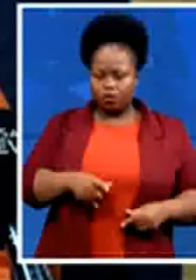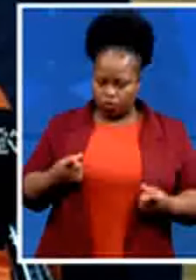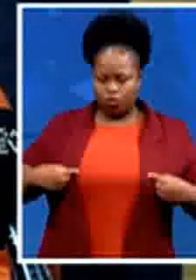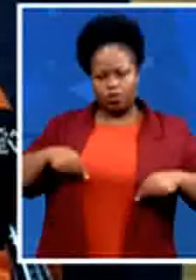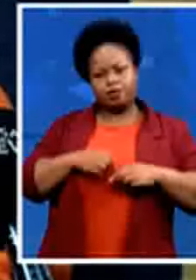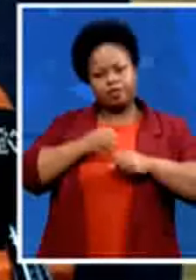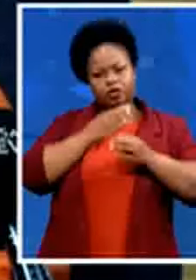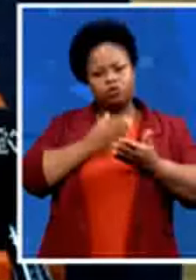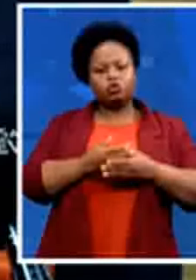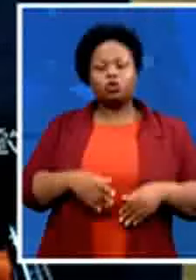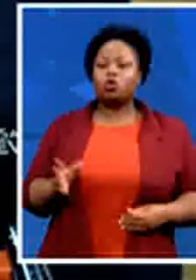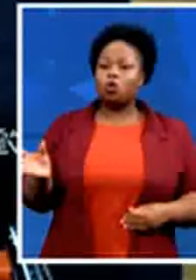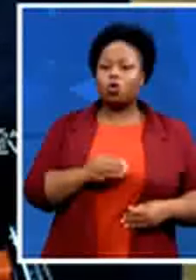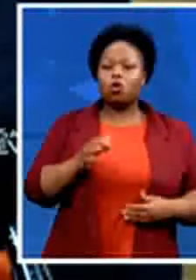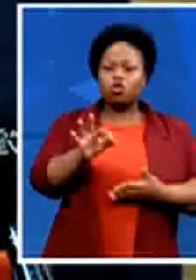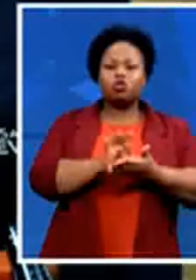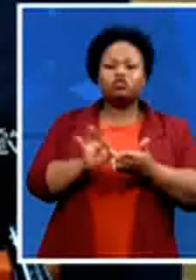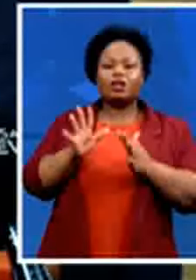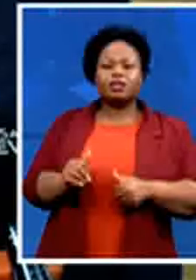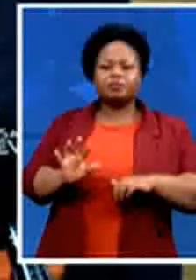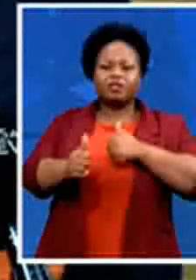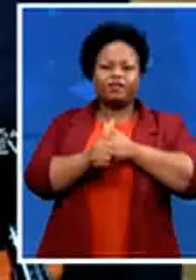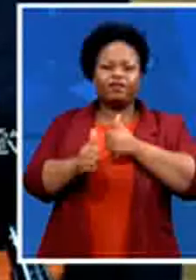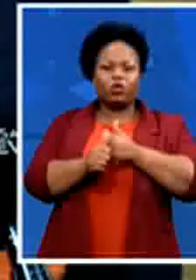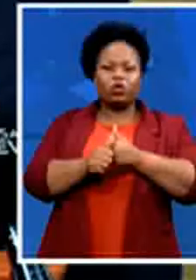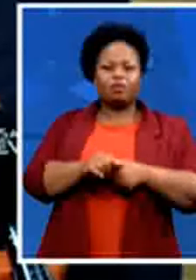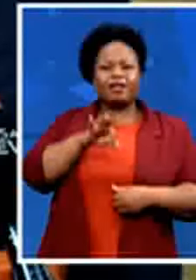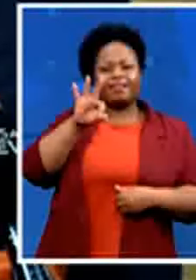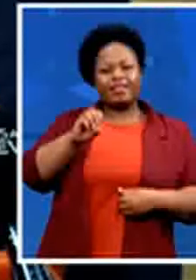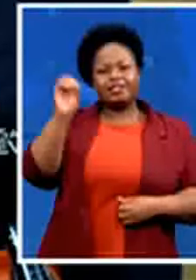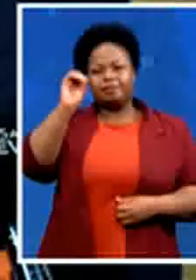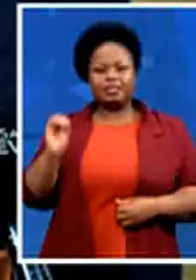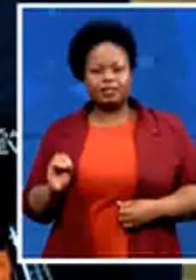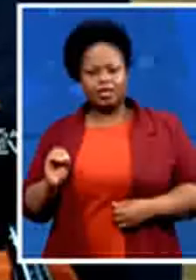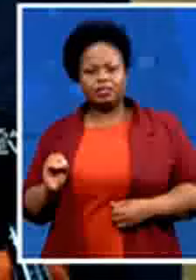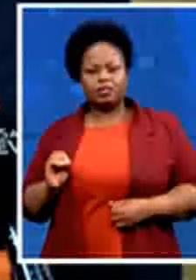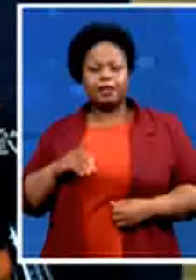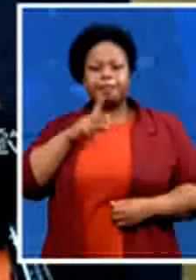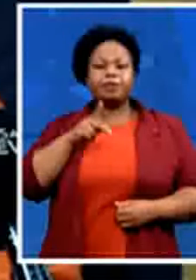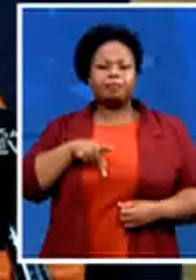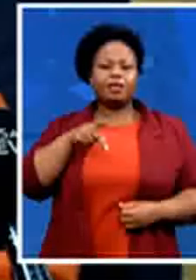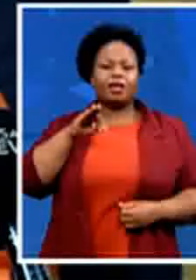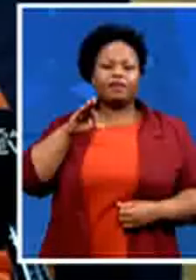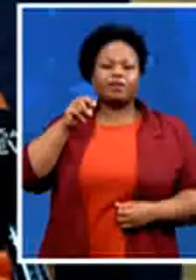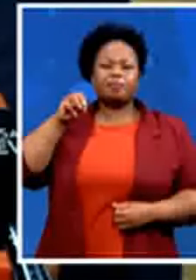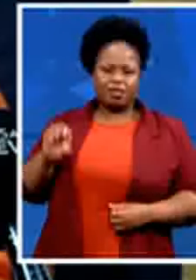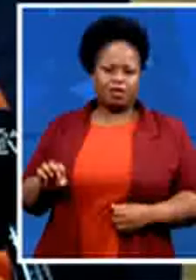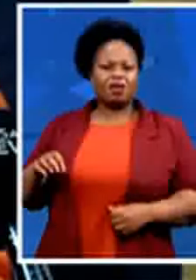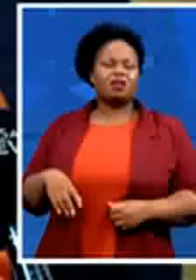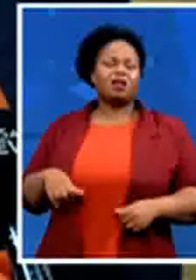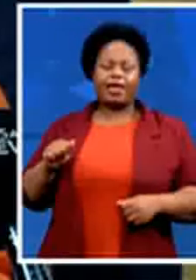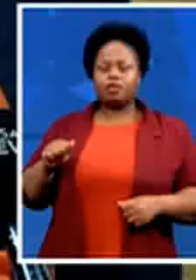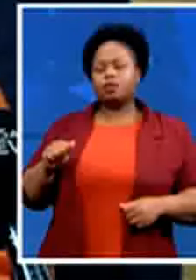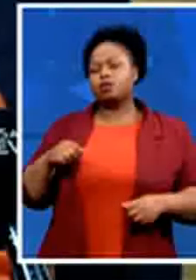abide by the 30 percent preferential procurement but you need more transparency in the standard